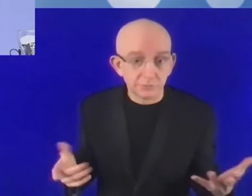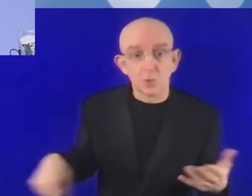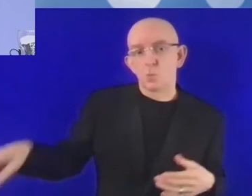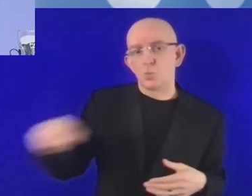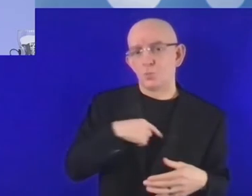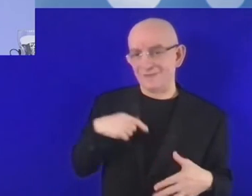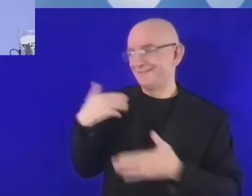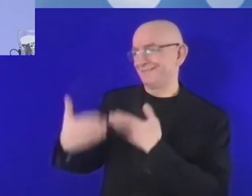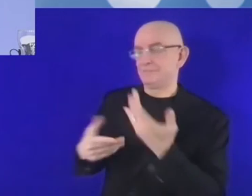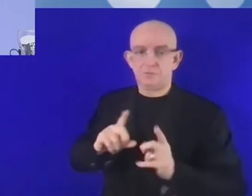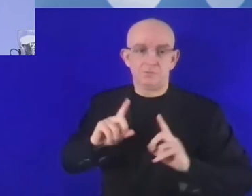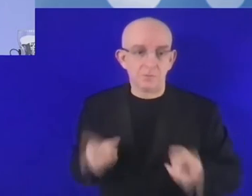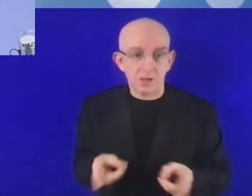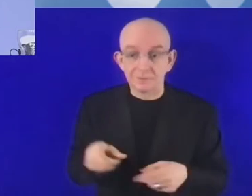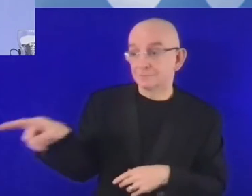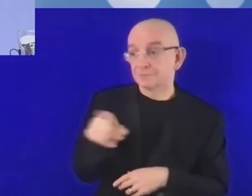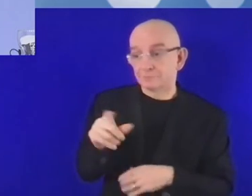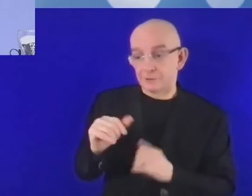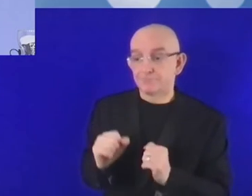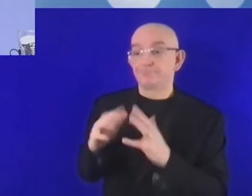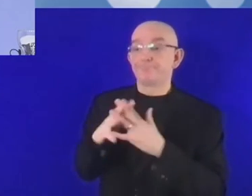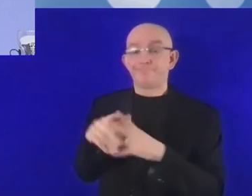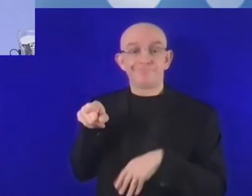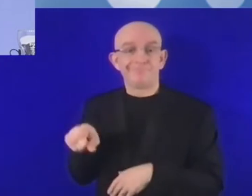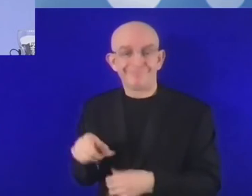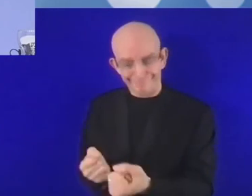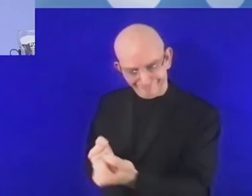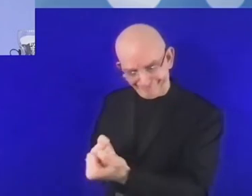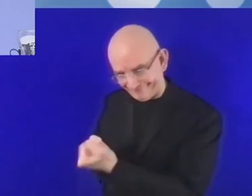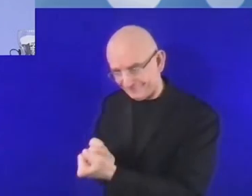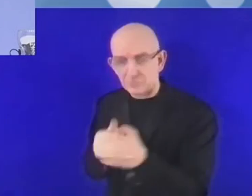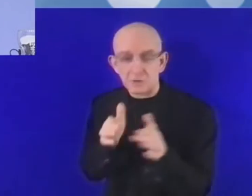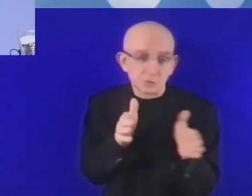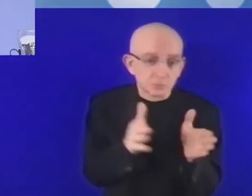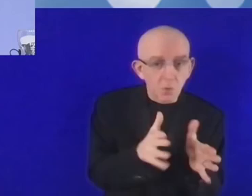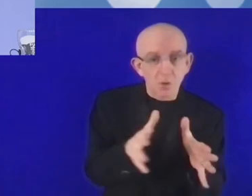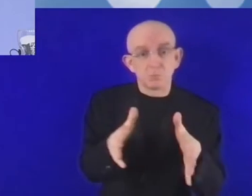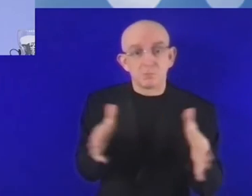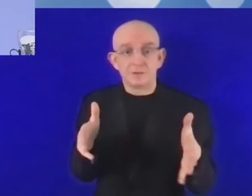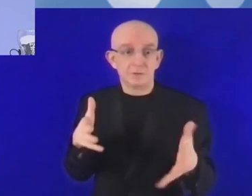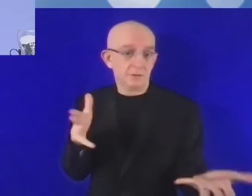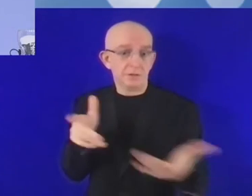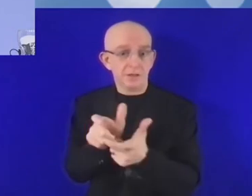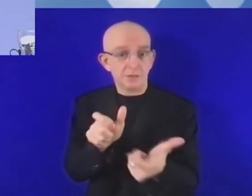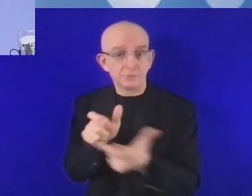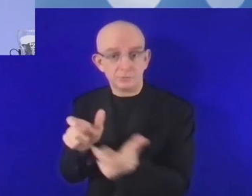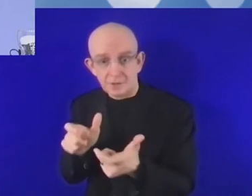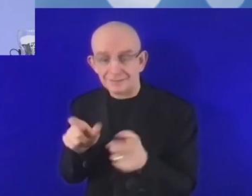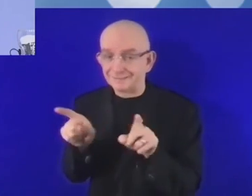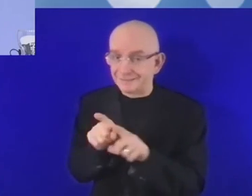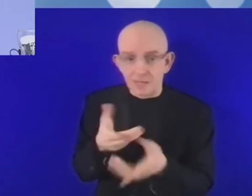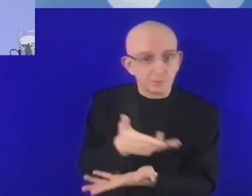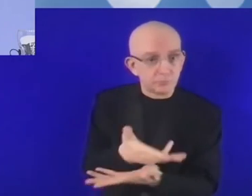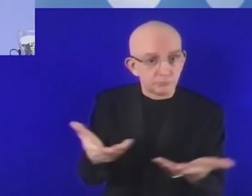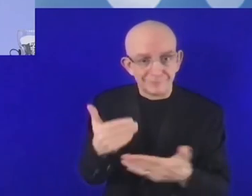more aware of the benefits they can retire from the connectivity, the internet,